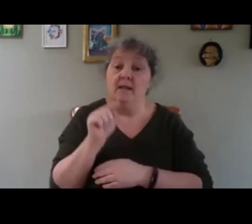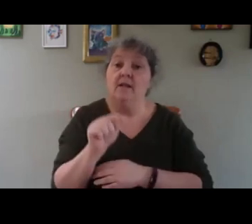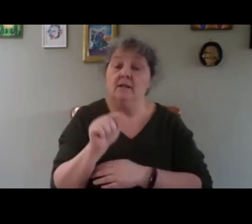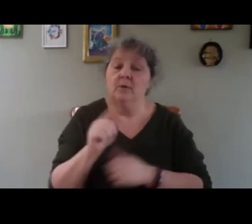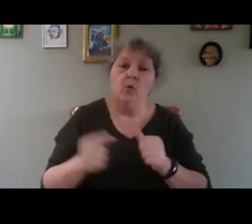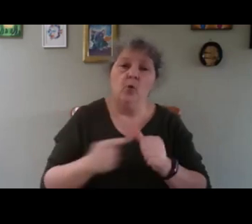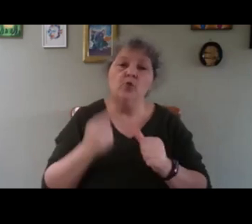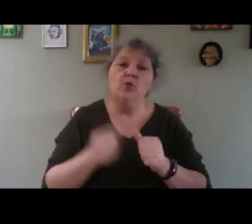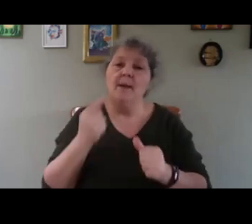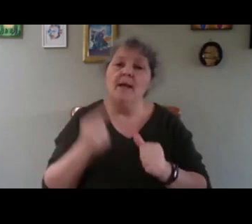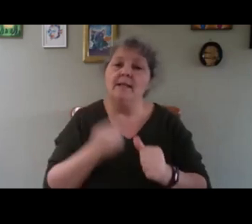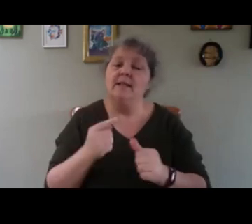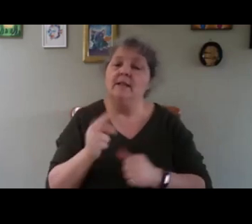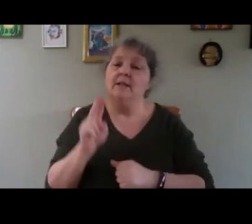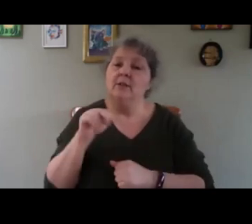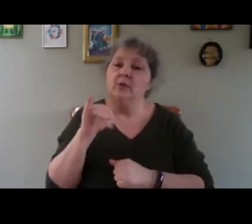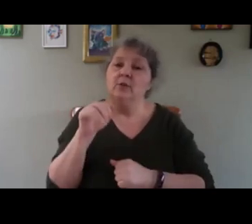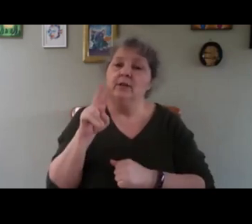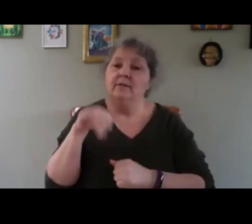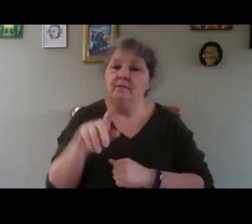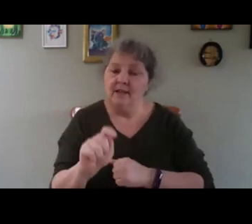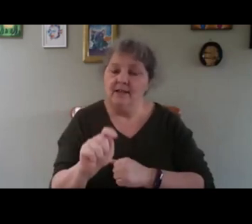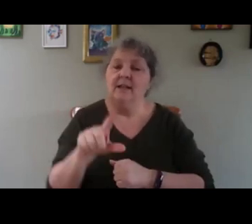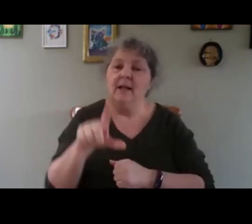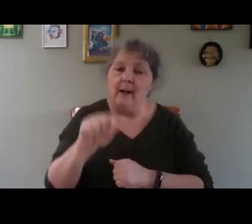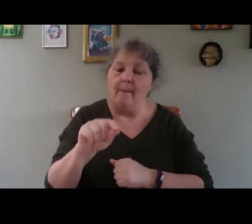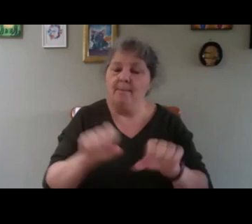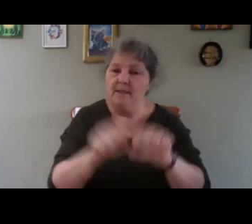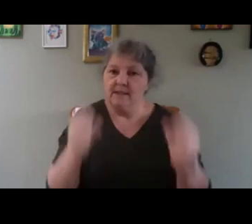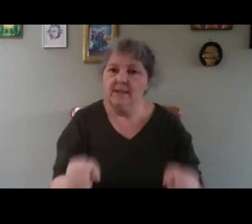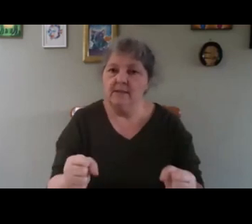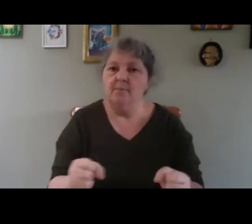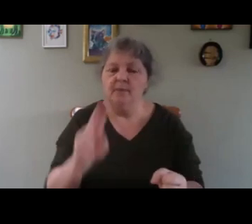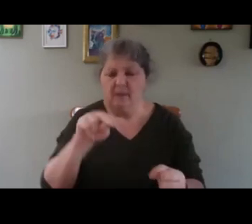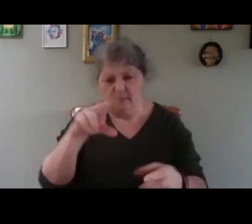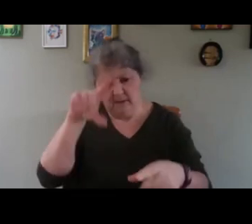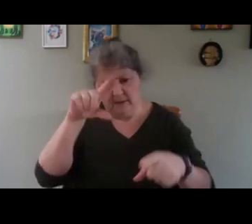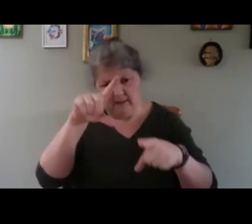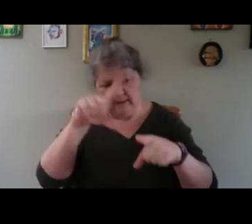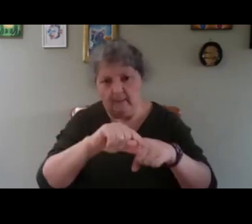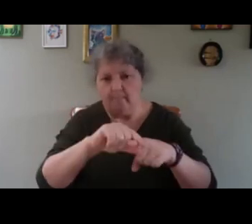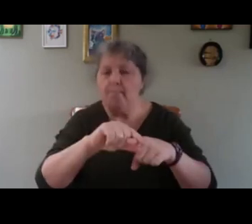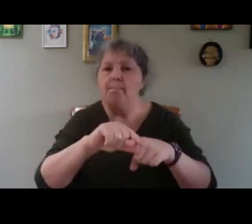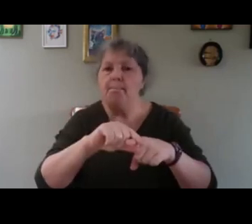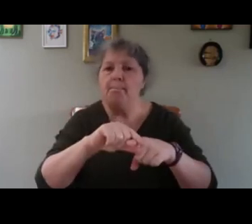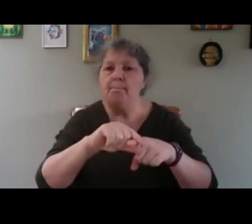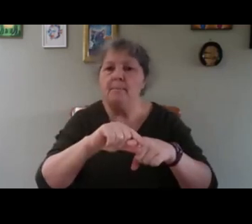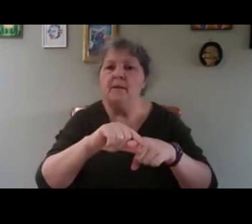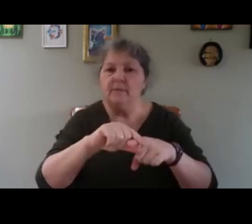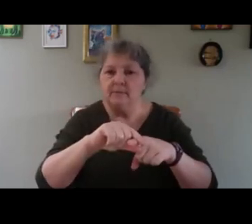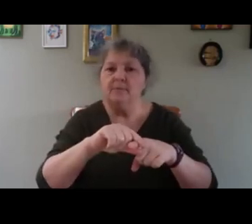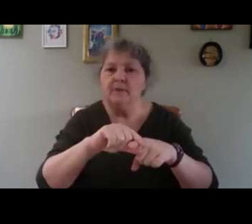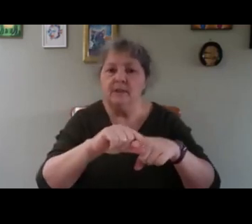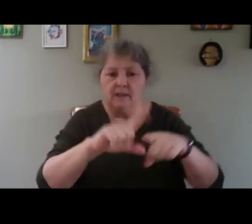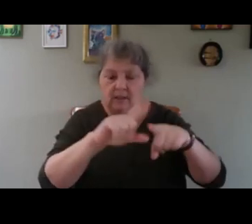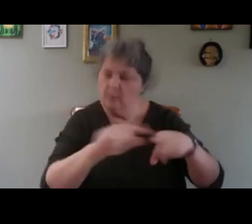vent opener. they're very handy and they can be clipped in or out, whatever. So they're